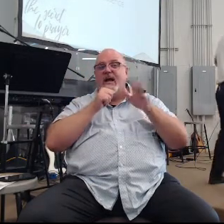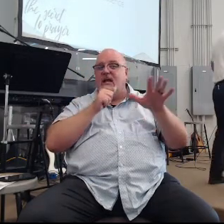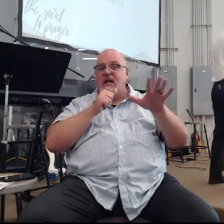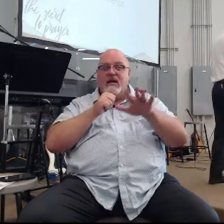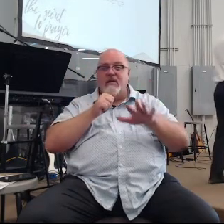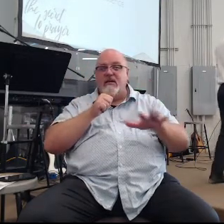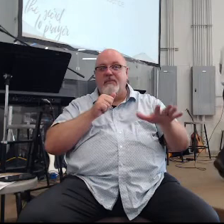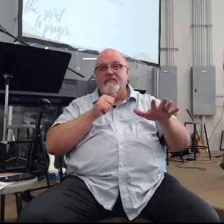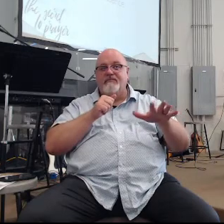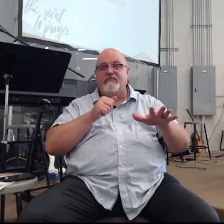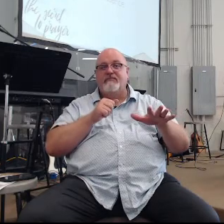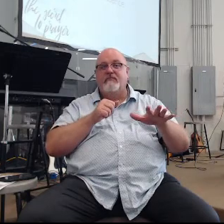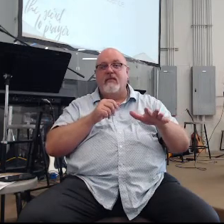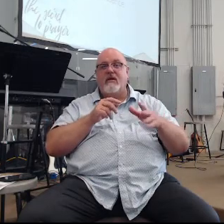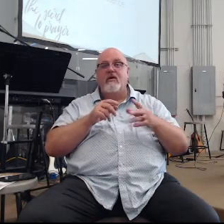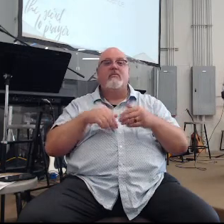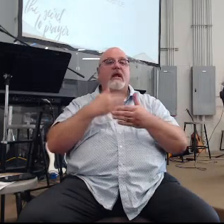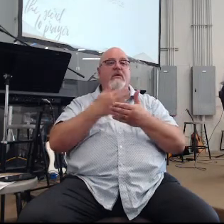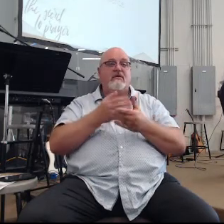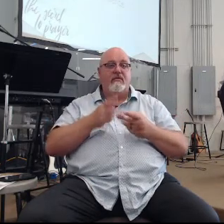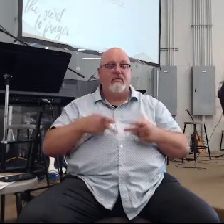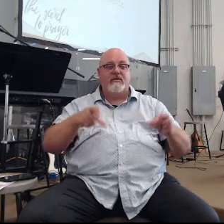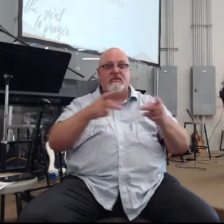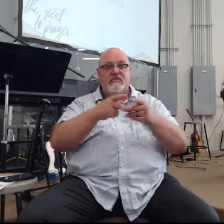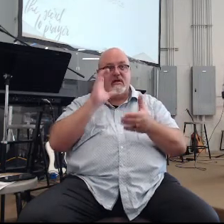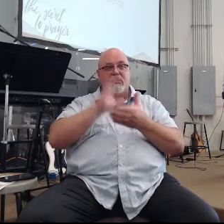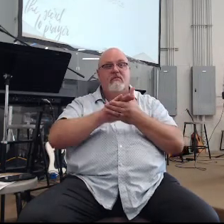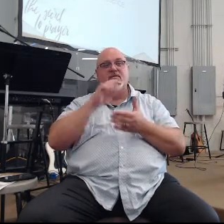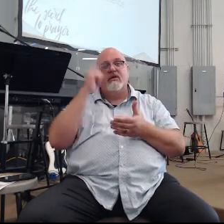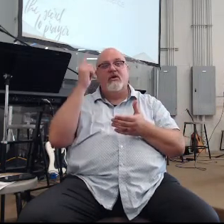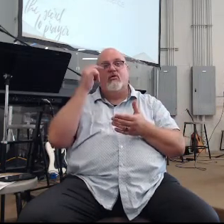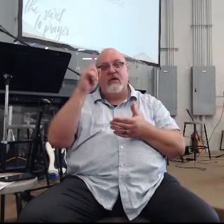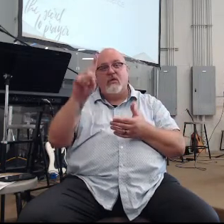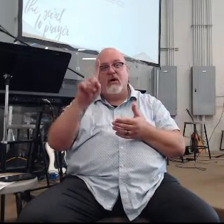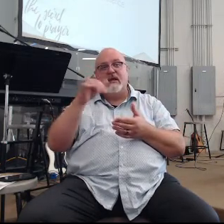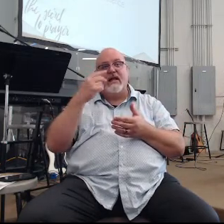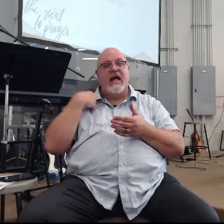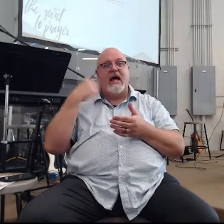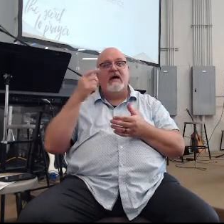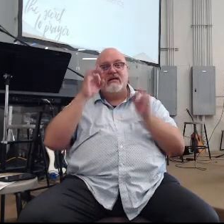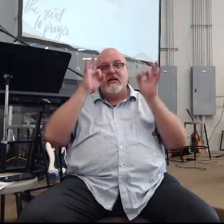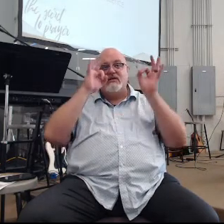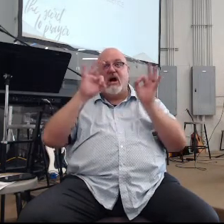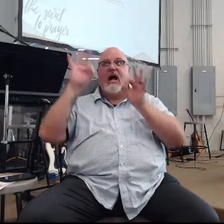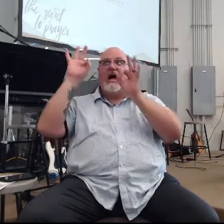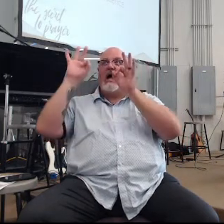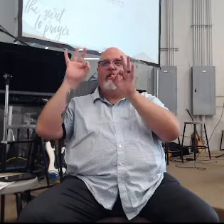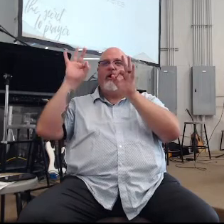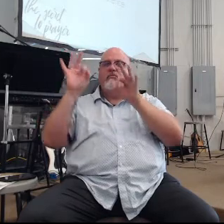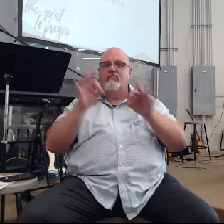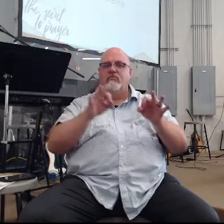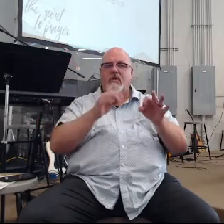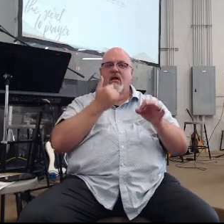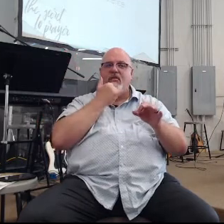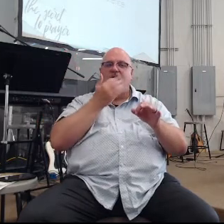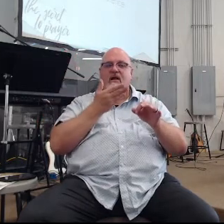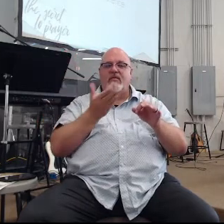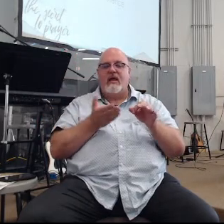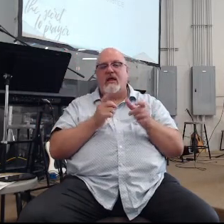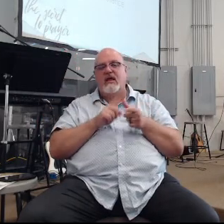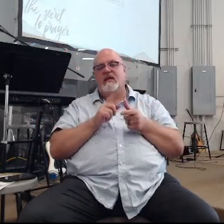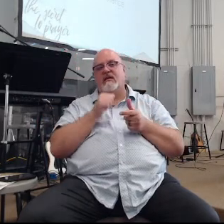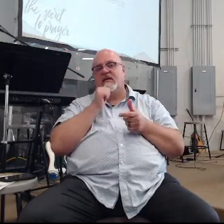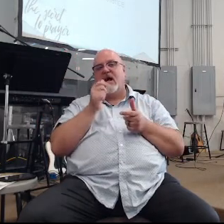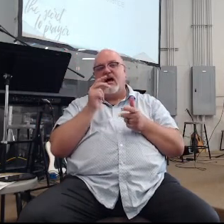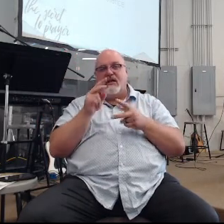he has gotten to this place where he believes he's the only one he's gotten his eyes on the wrong thing he's got instead of looking